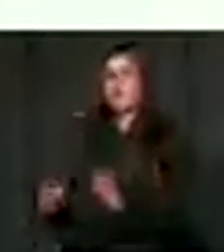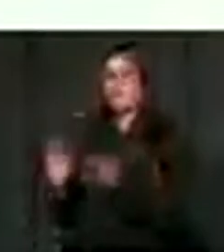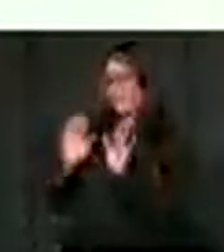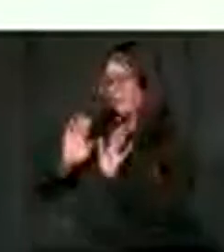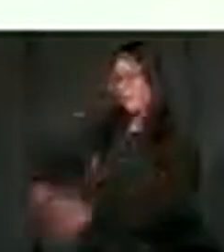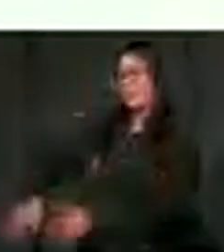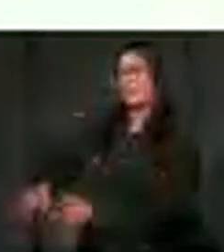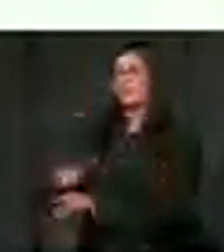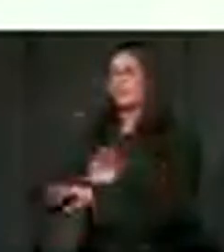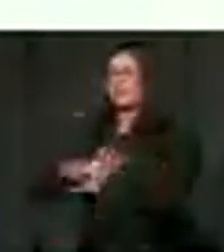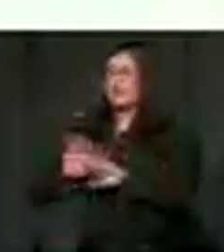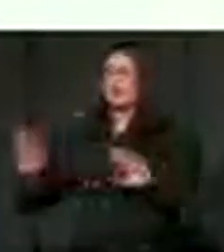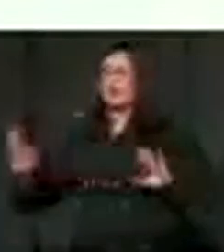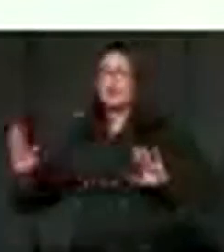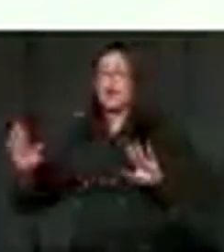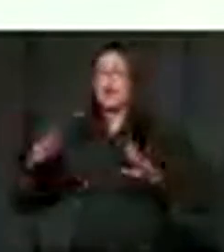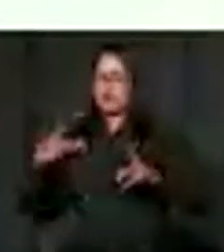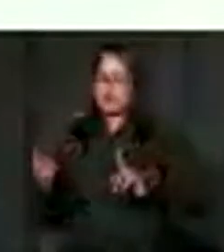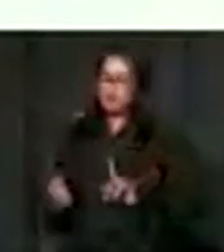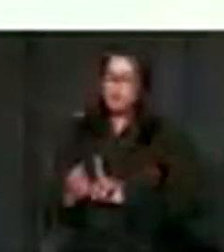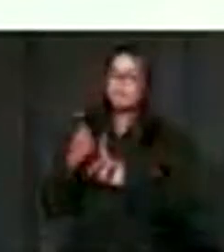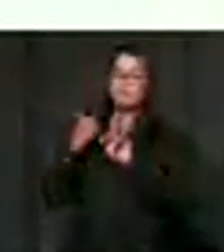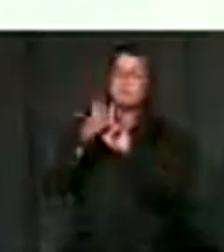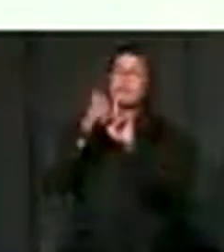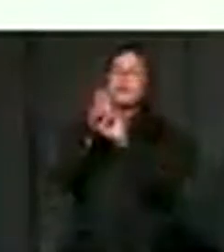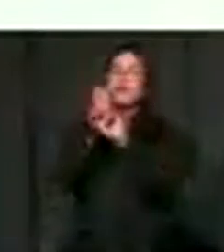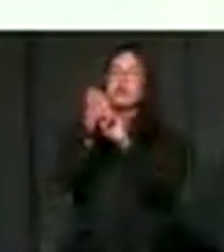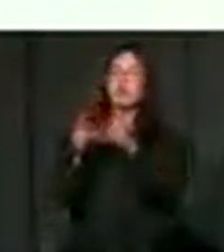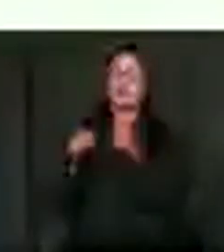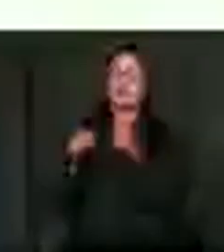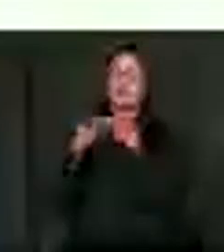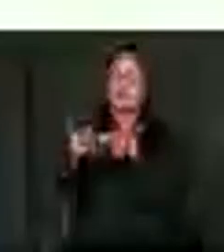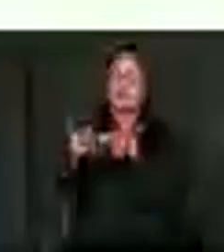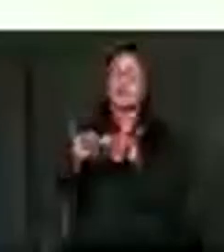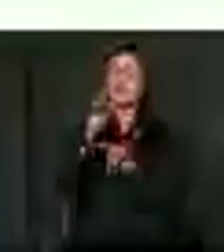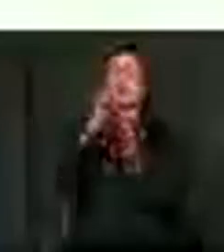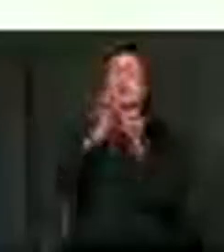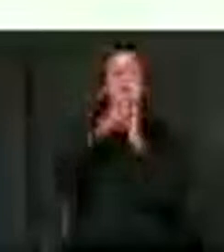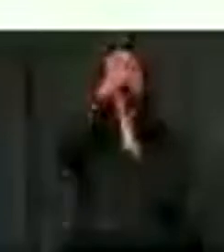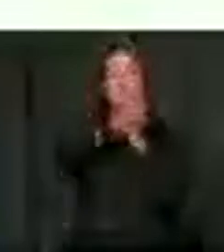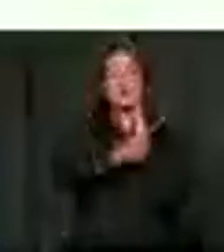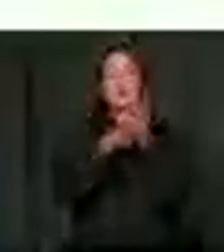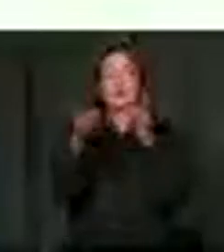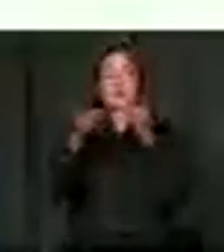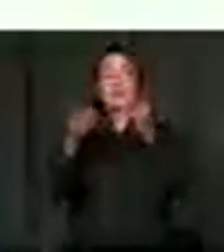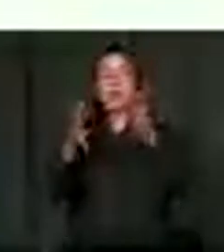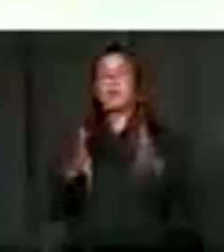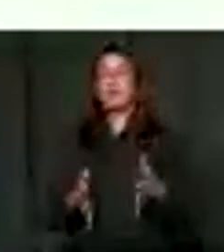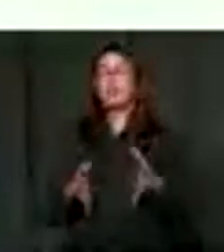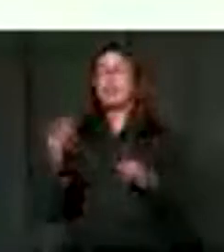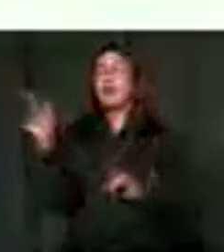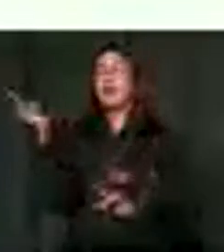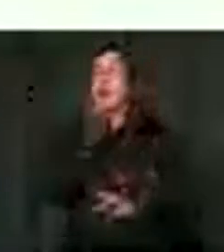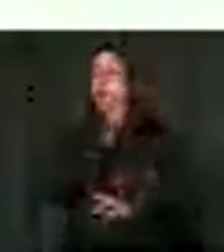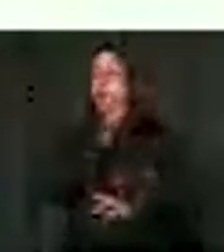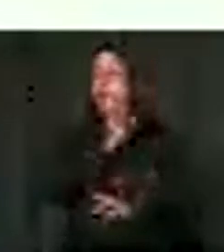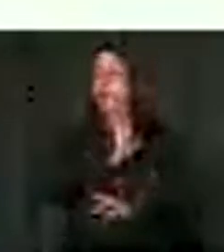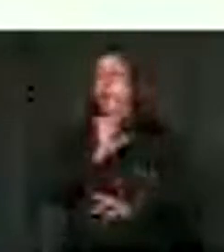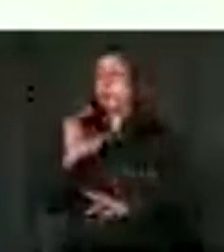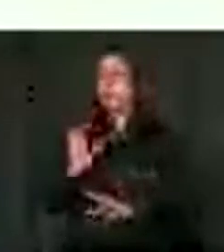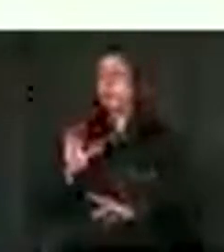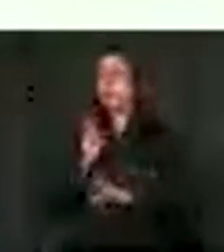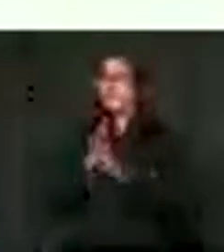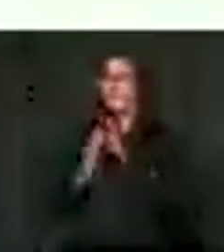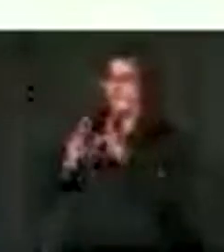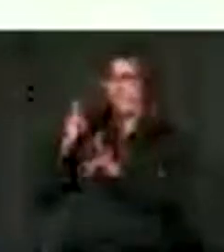and we have to mitigate against any other thing which undermines us. So program director, we had all the commissions, and I'm not